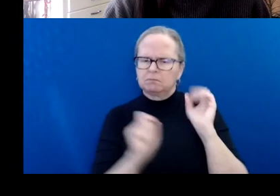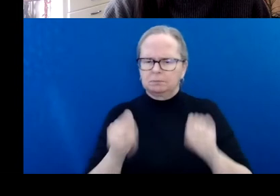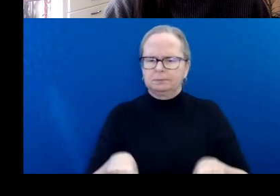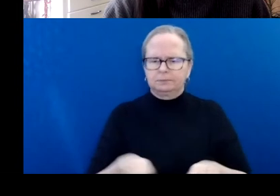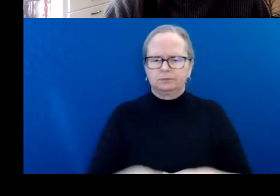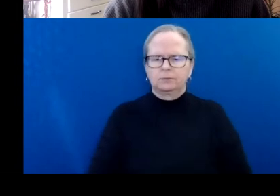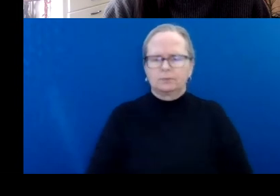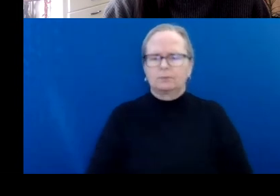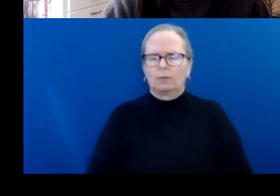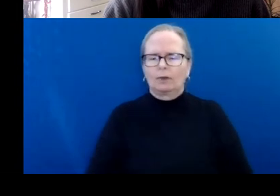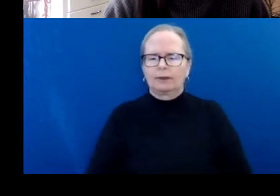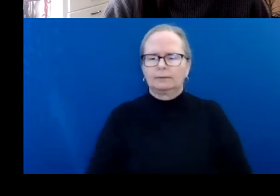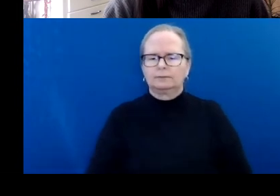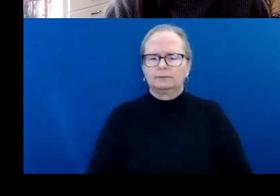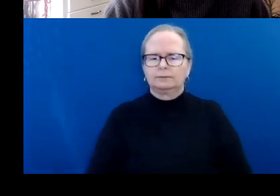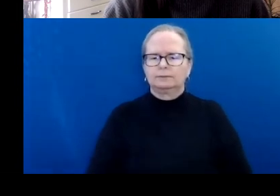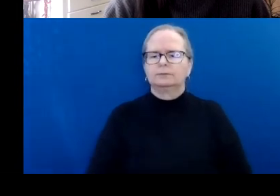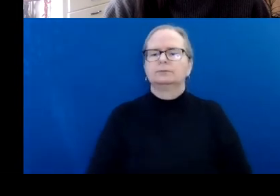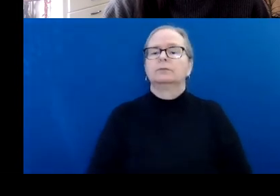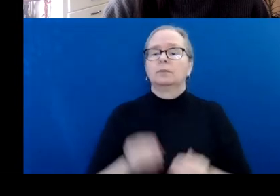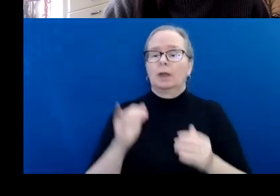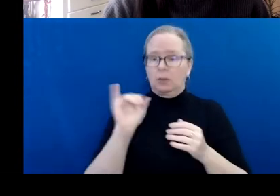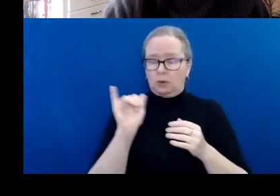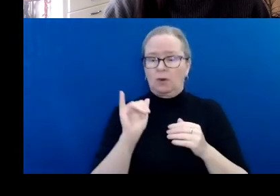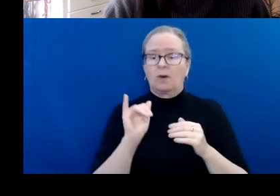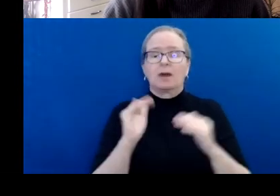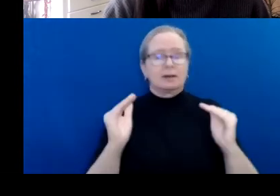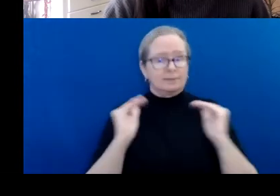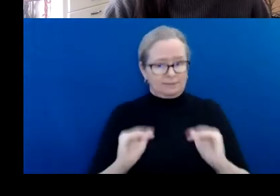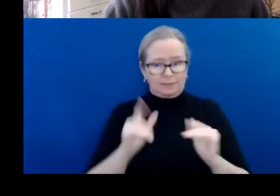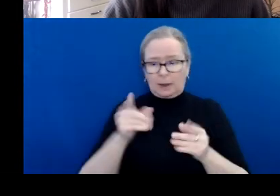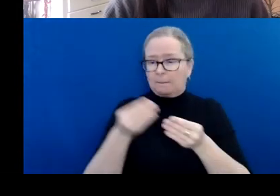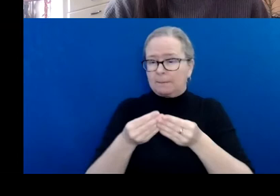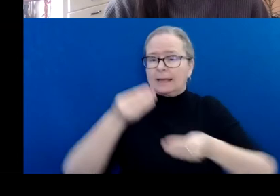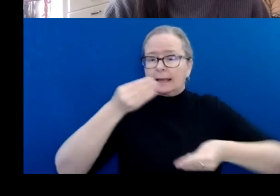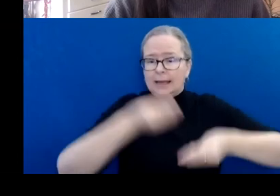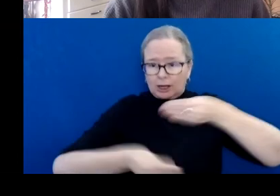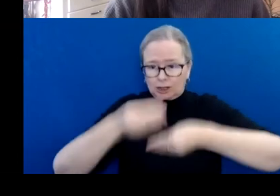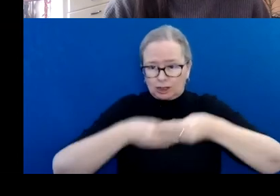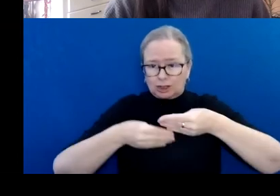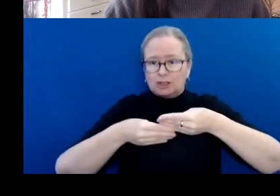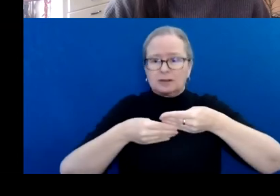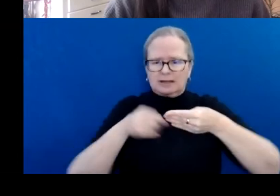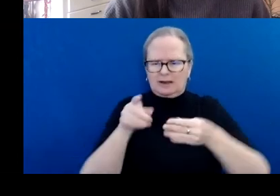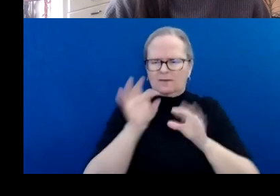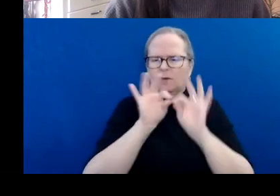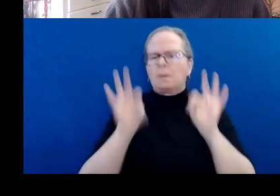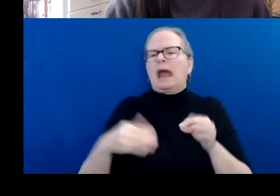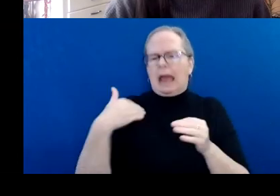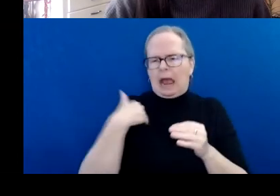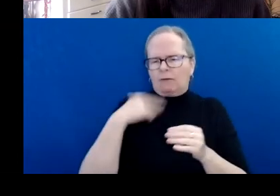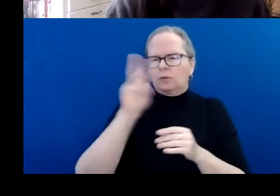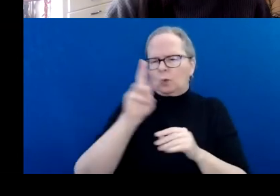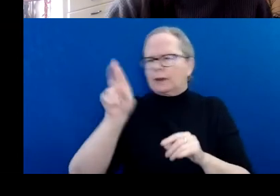There will also be a budget form within the application itself that you'll fill out, including all relevant expenses